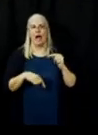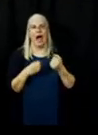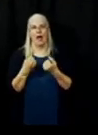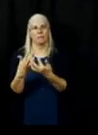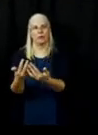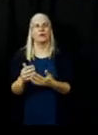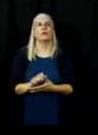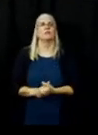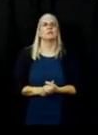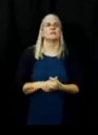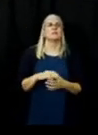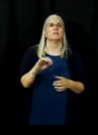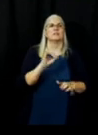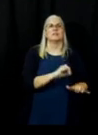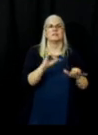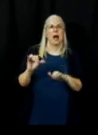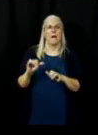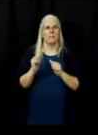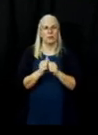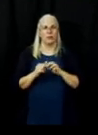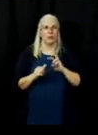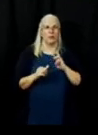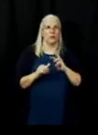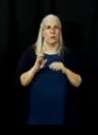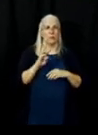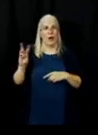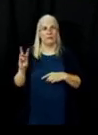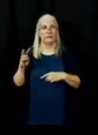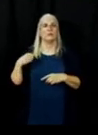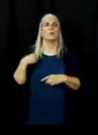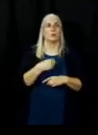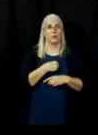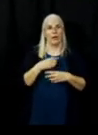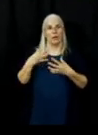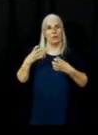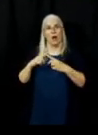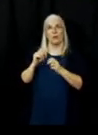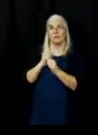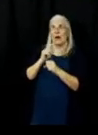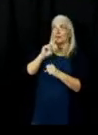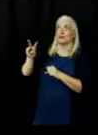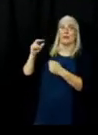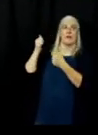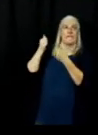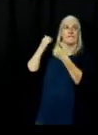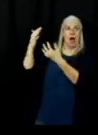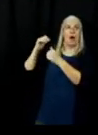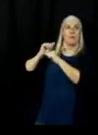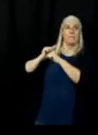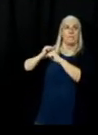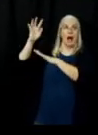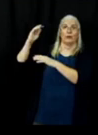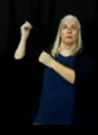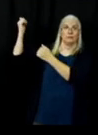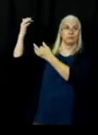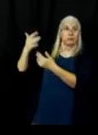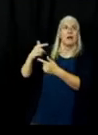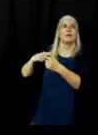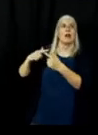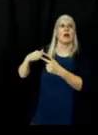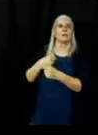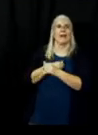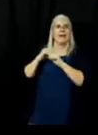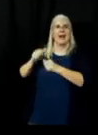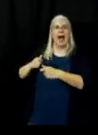is doing we're taking our time bringing it slowly down the slope of Mount Huff that gives us the ability to keep those fire